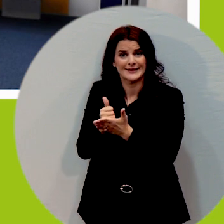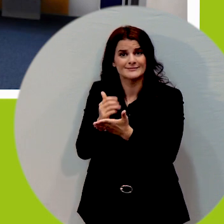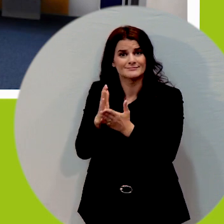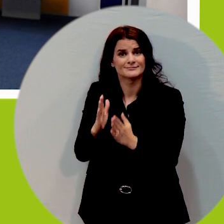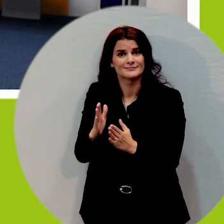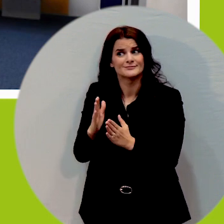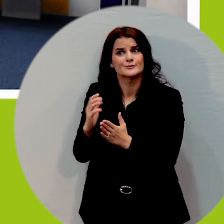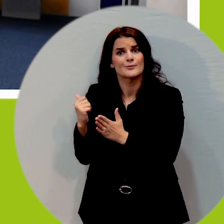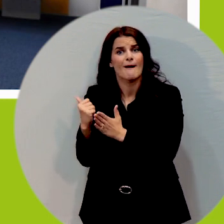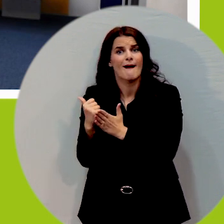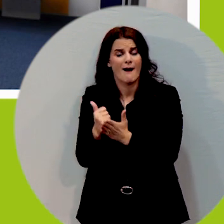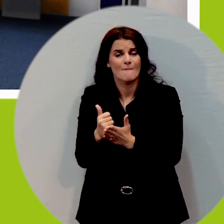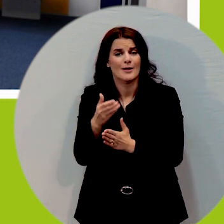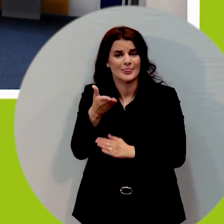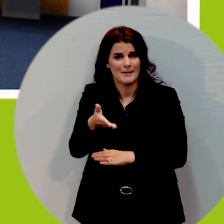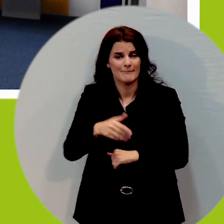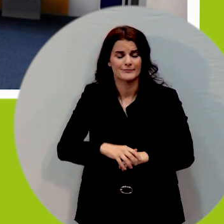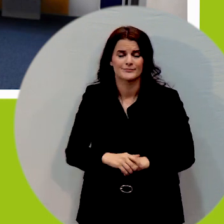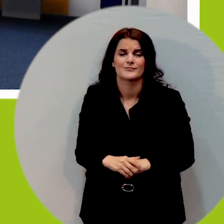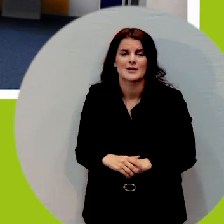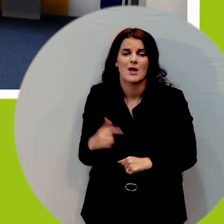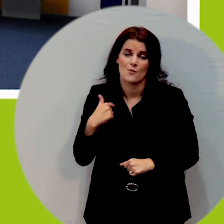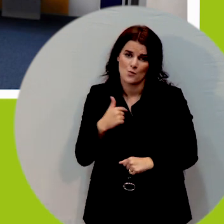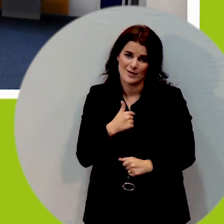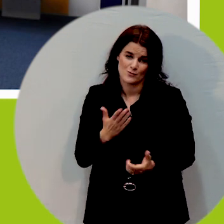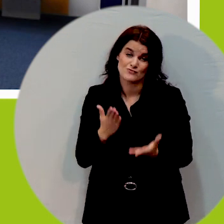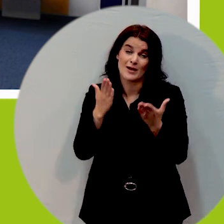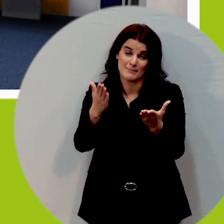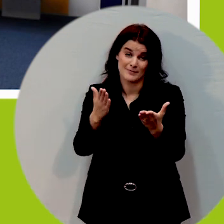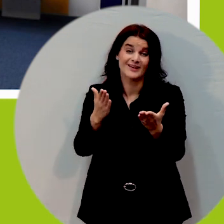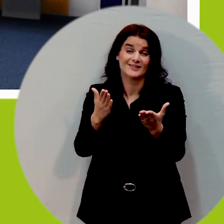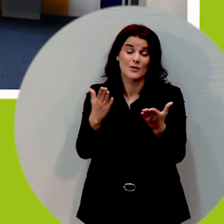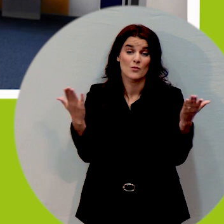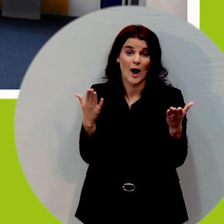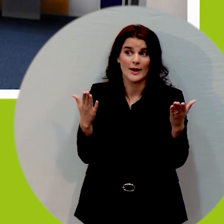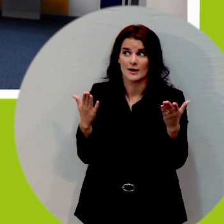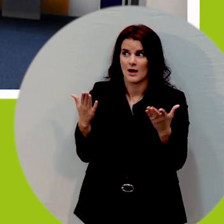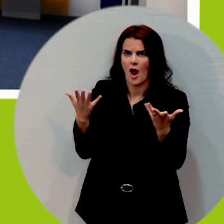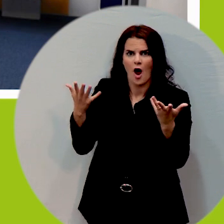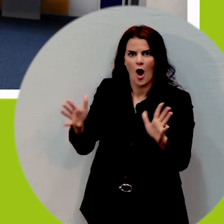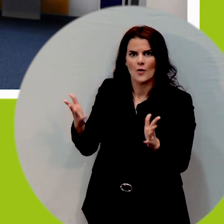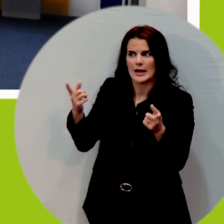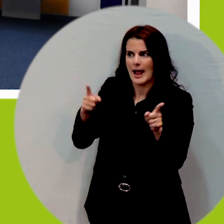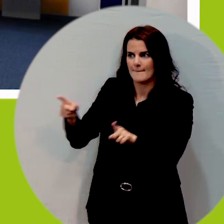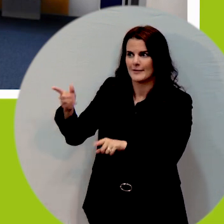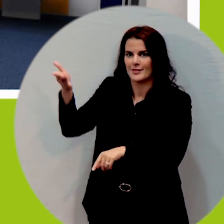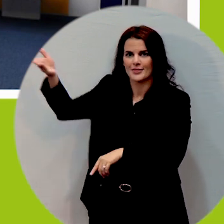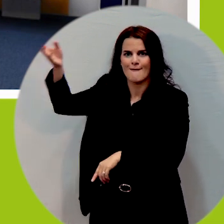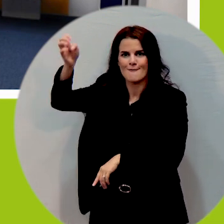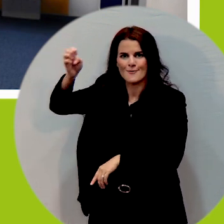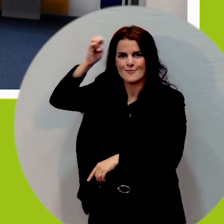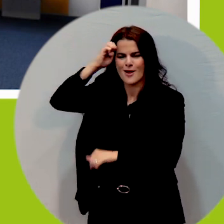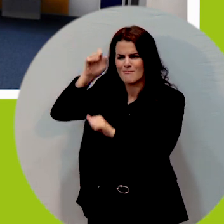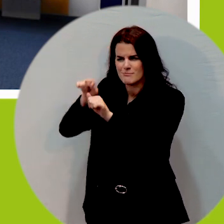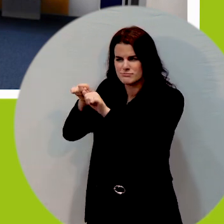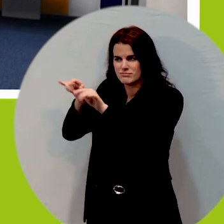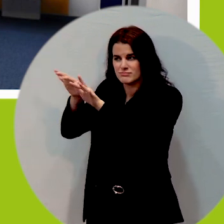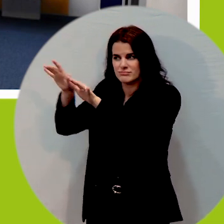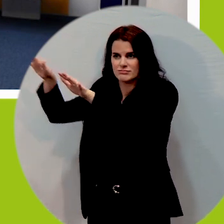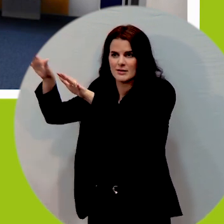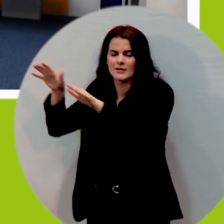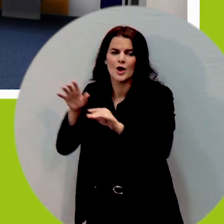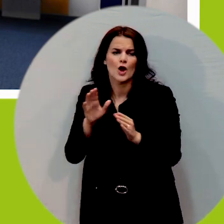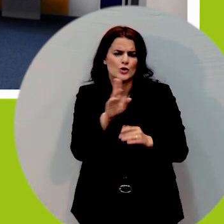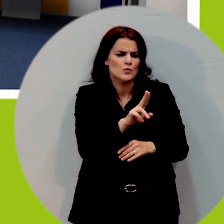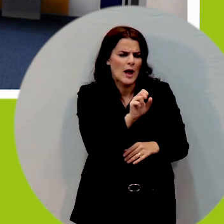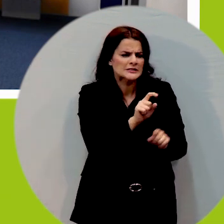is gathering steam throughout europe and some places in the us which is called a changing places